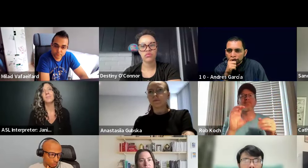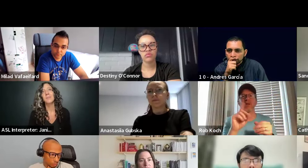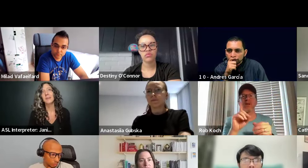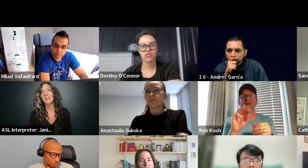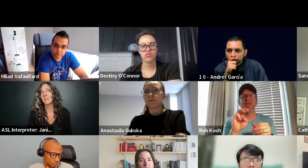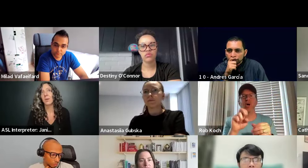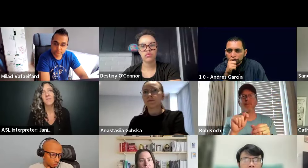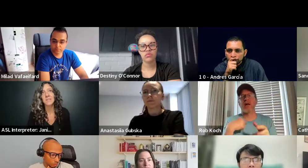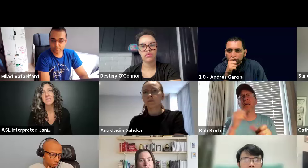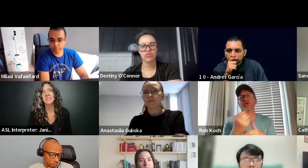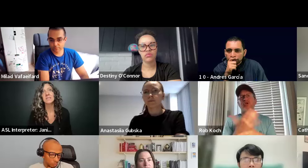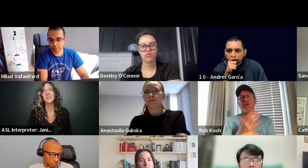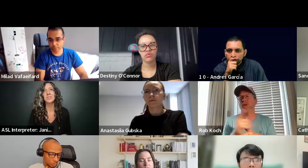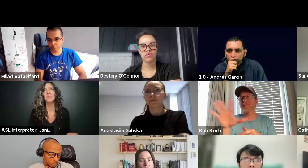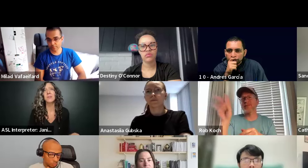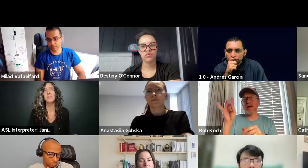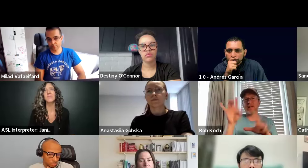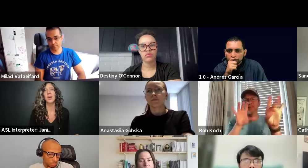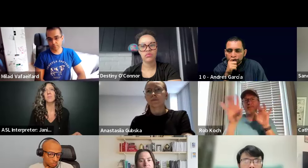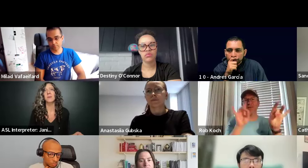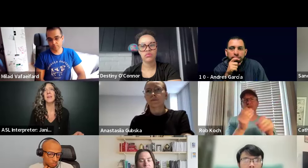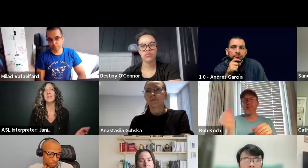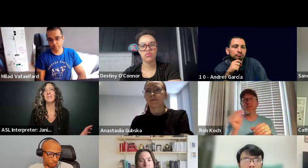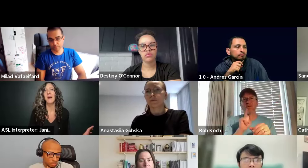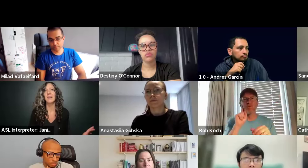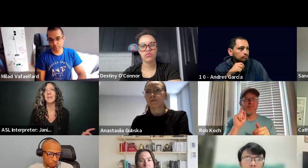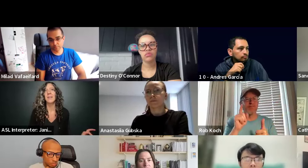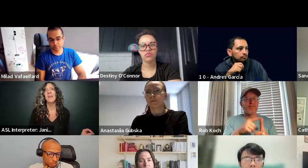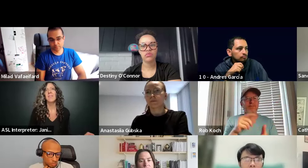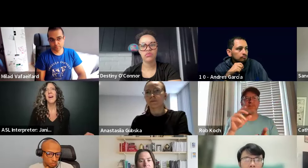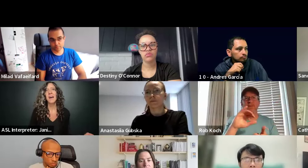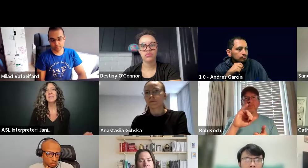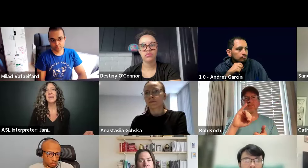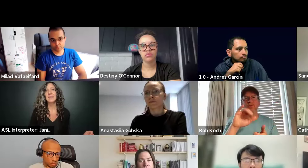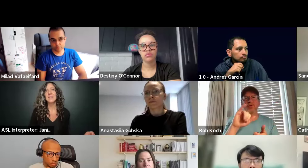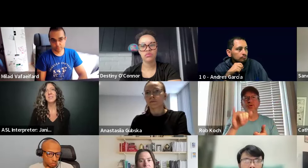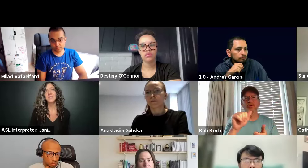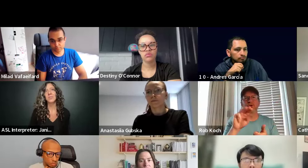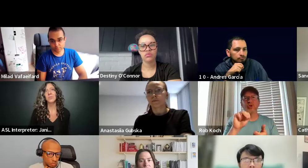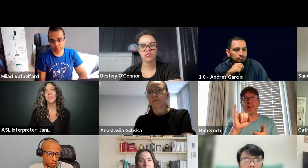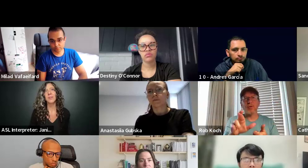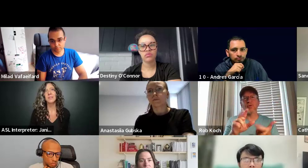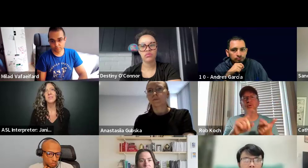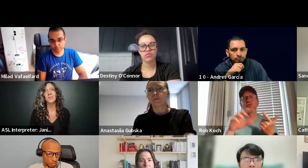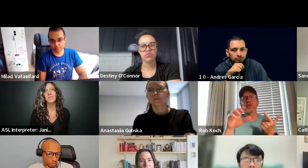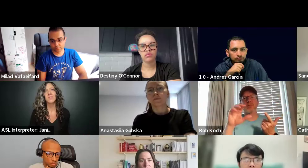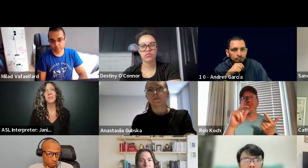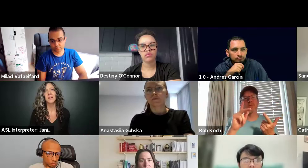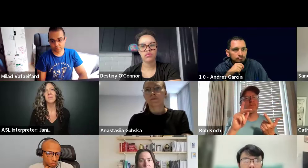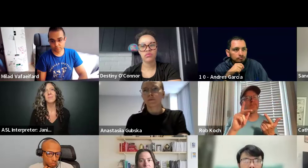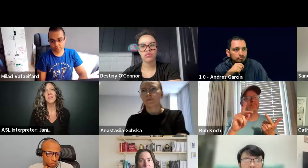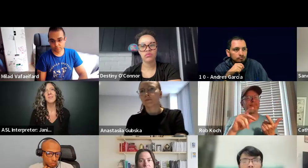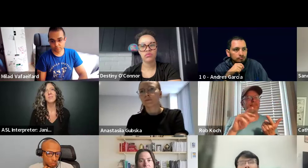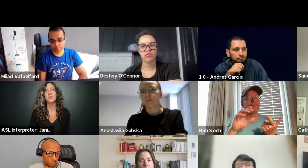um, conferences. There's just a really brief document. I can find that and send it to you. There is a few